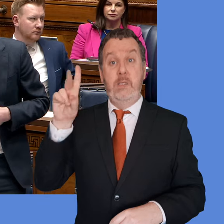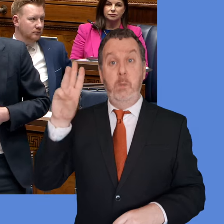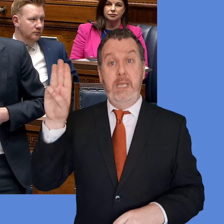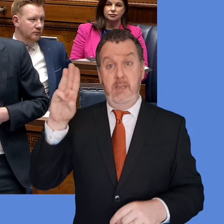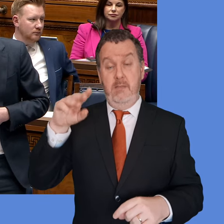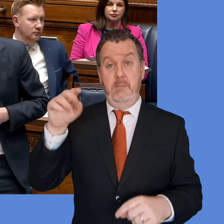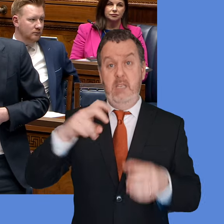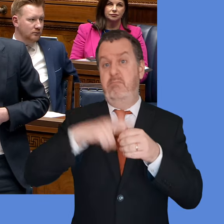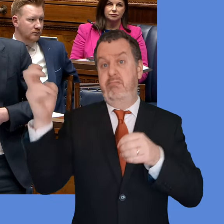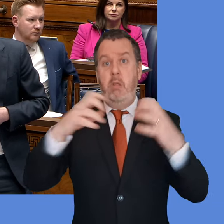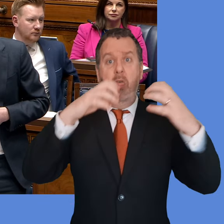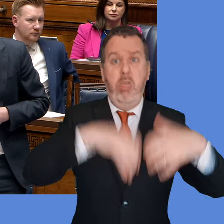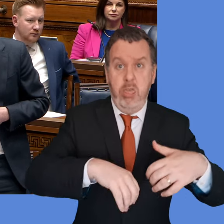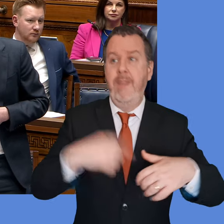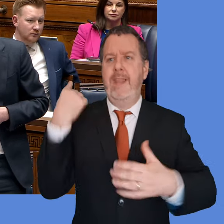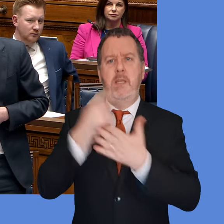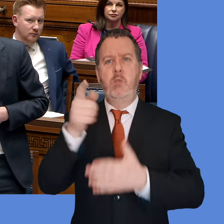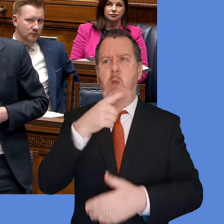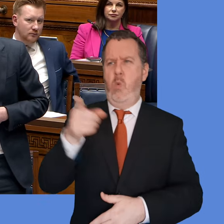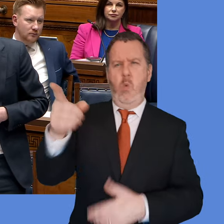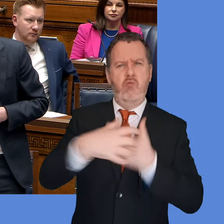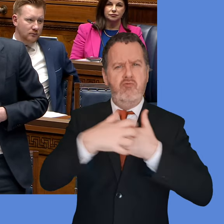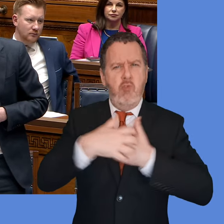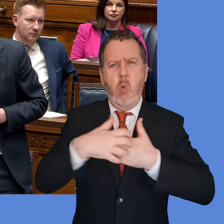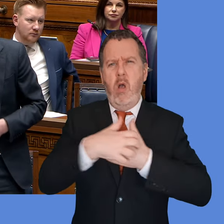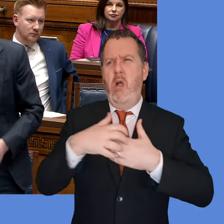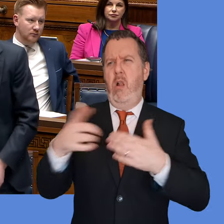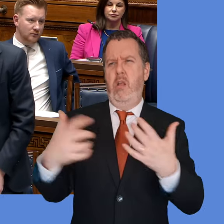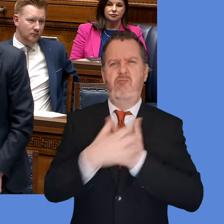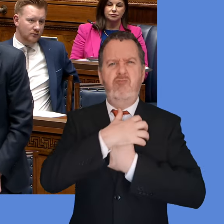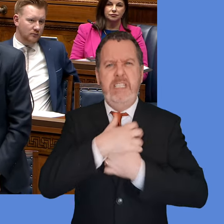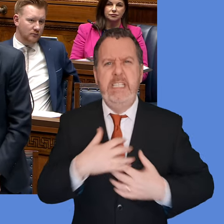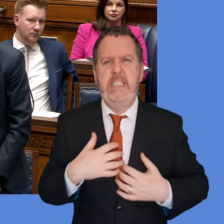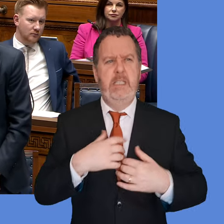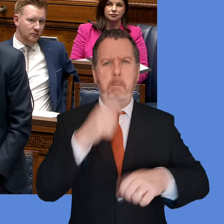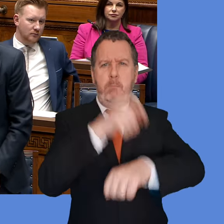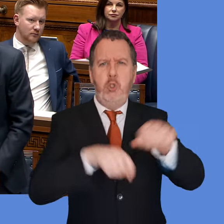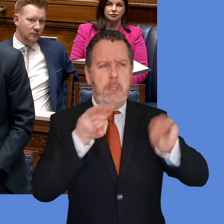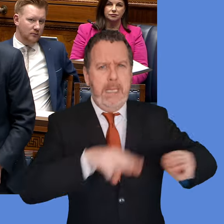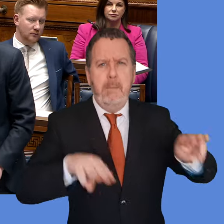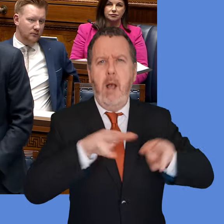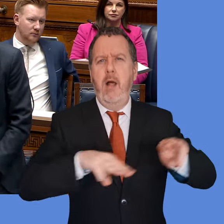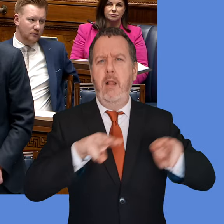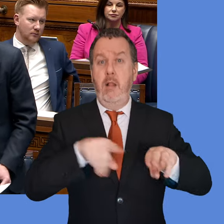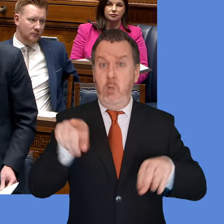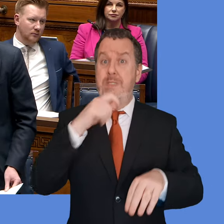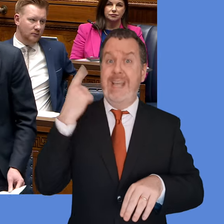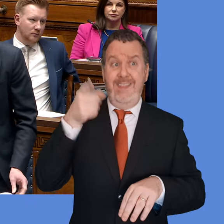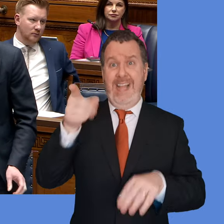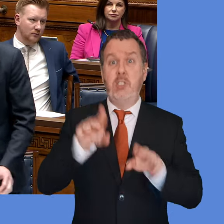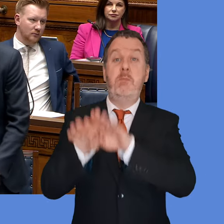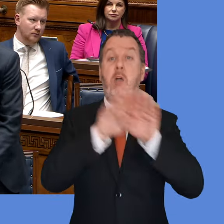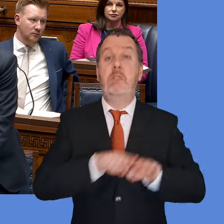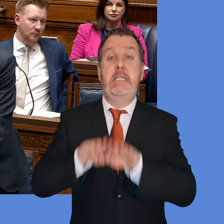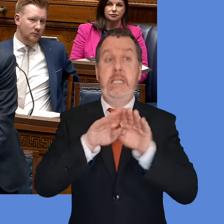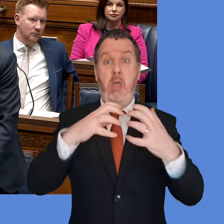Minister, whenever the DUP collapsed these institutions, you said it was utterly cruel, contemptible, self-serving. You said it was punishing the public and using our people